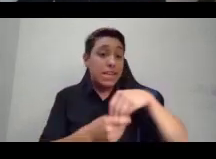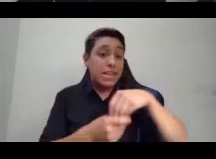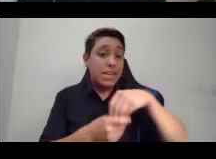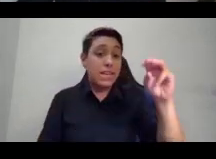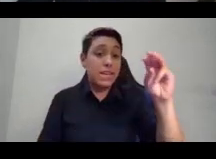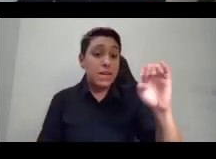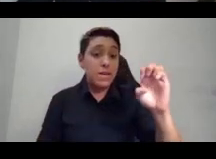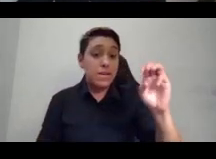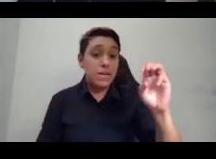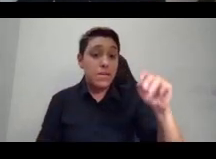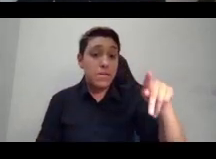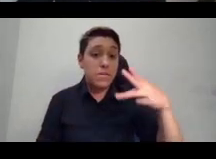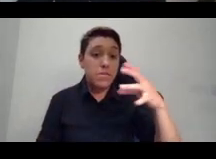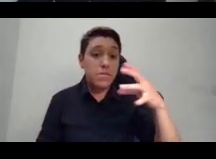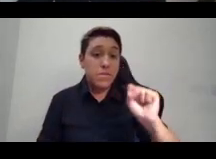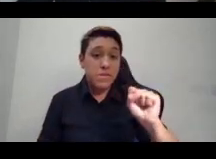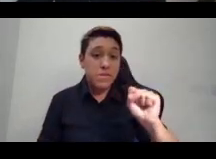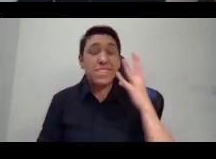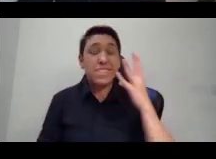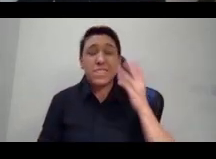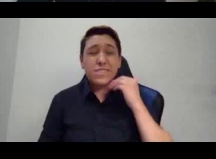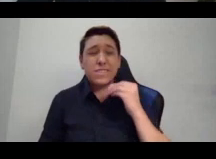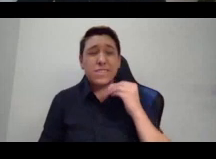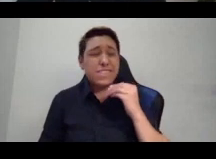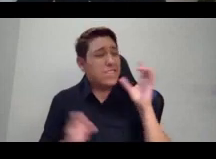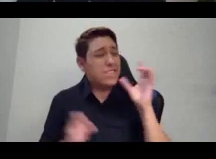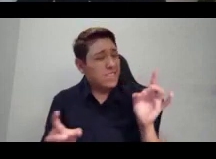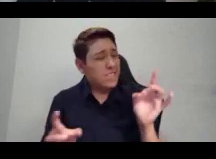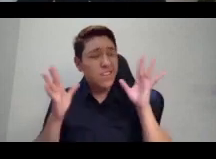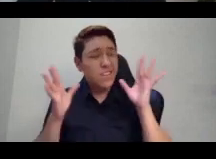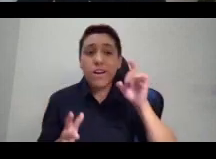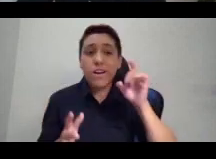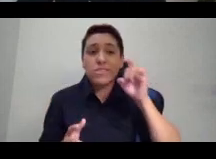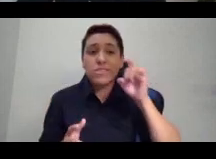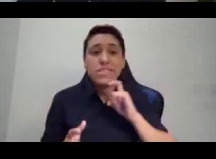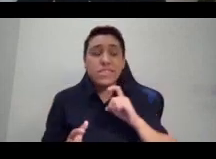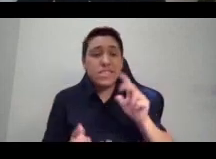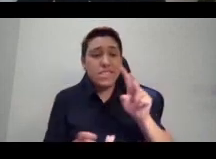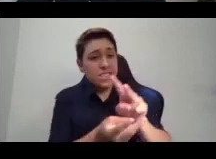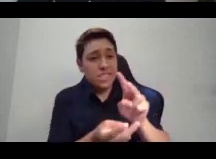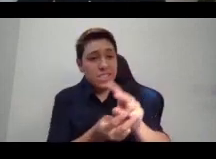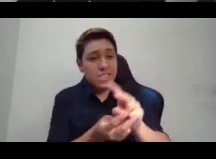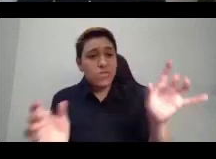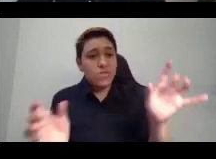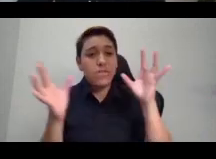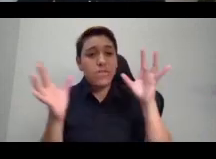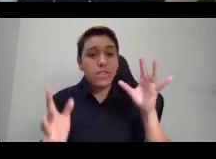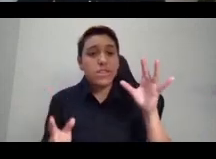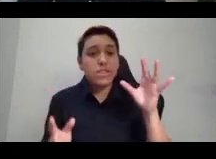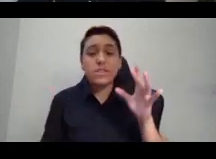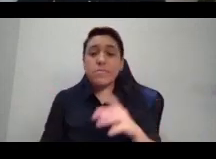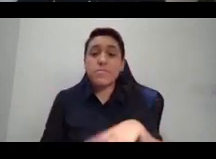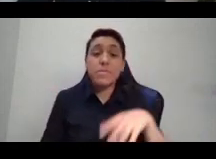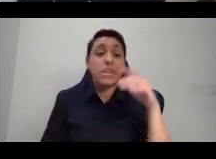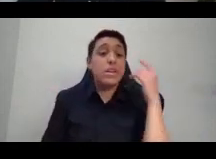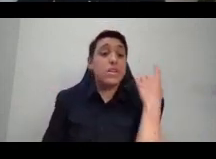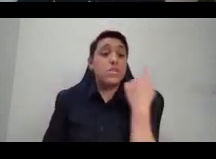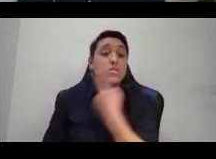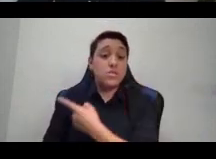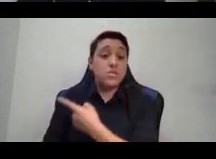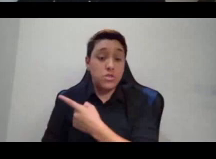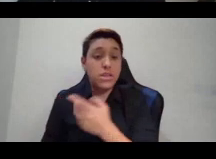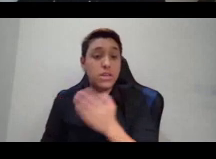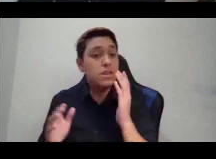sexual violence during that massacre. And she organized black women to go to D.C. to